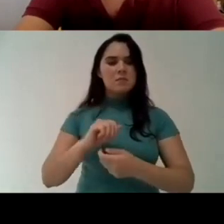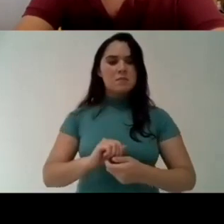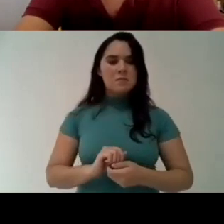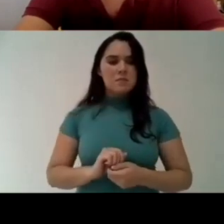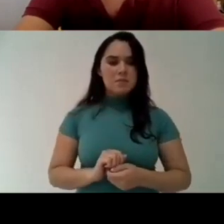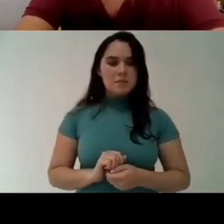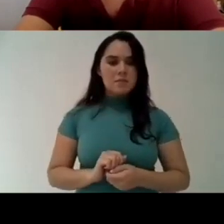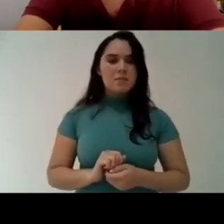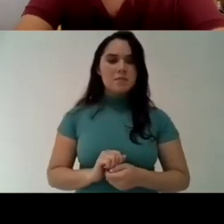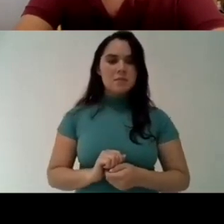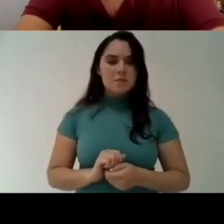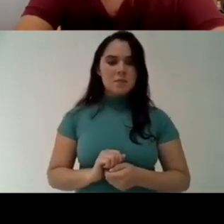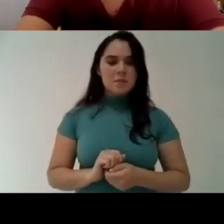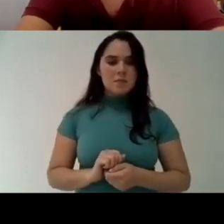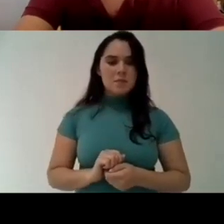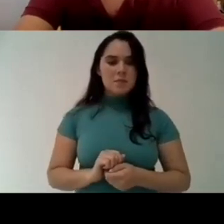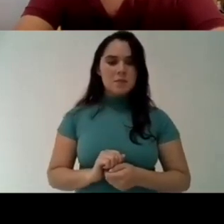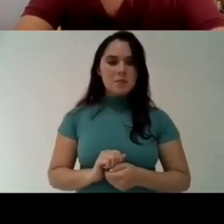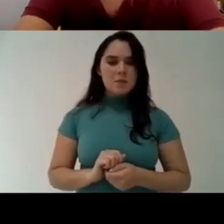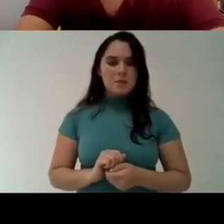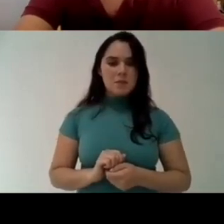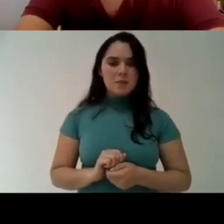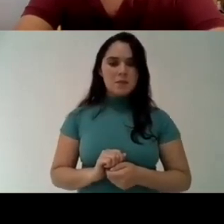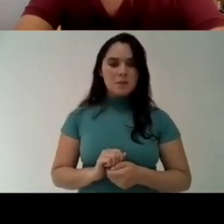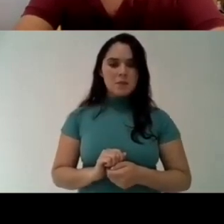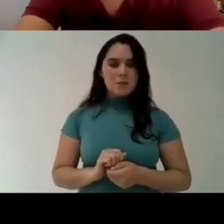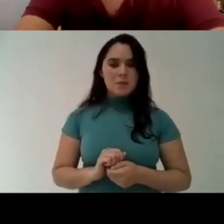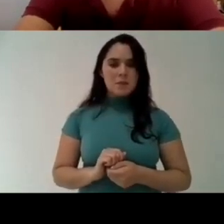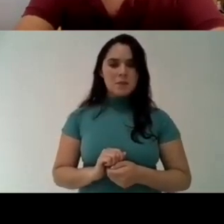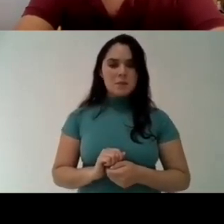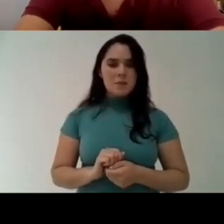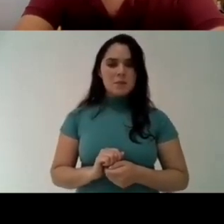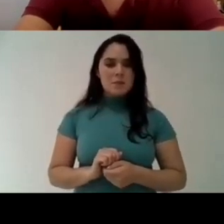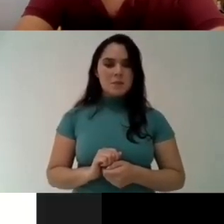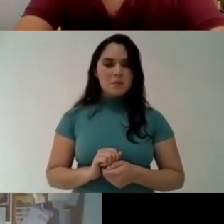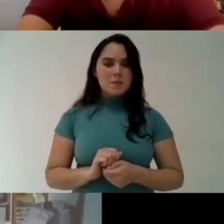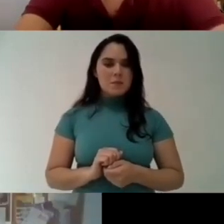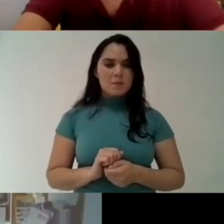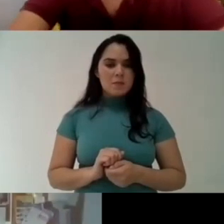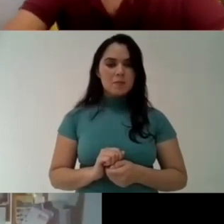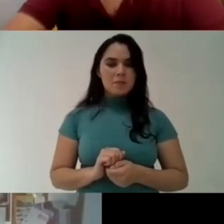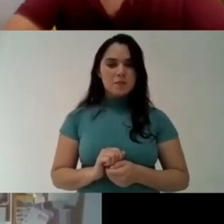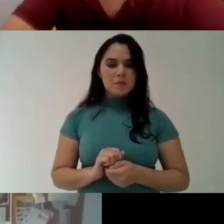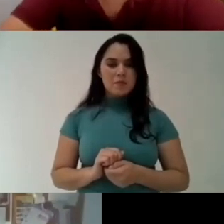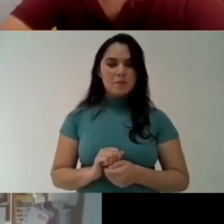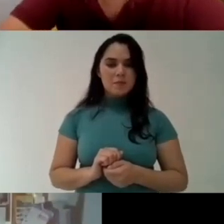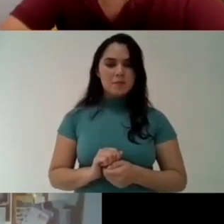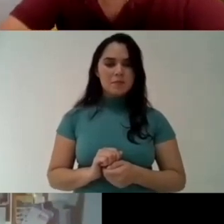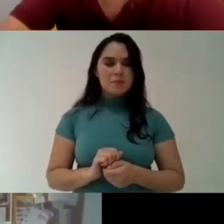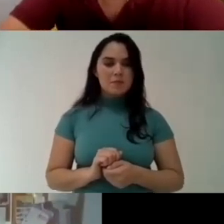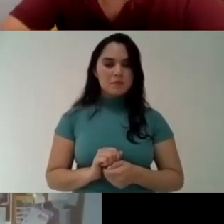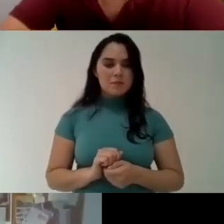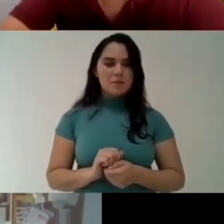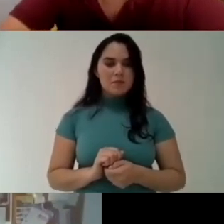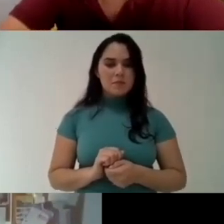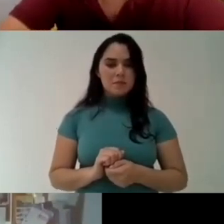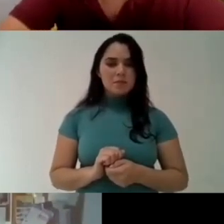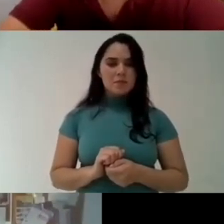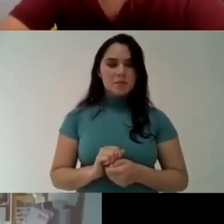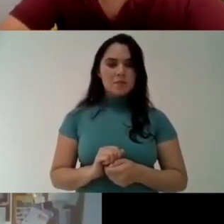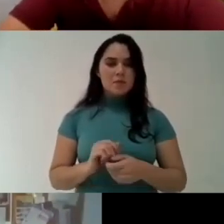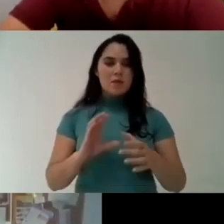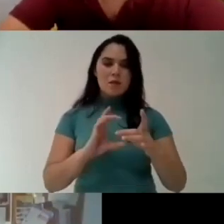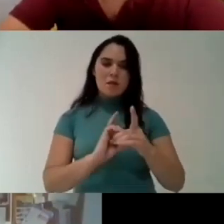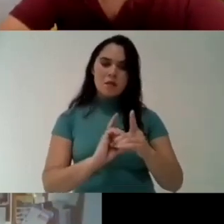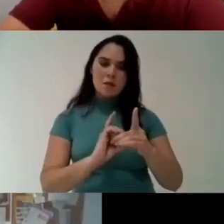all of them are suffering threats they are